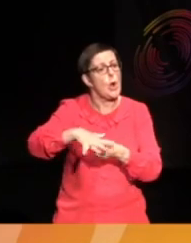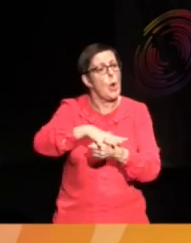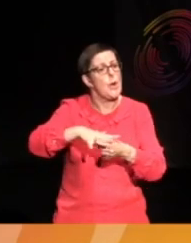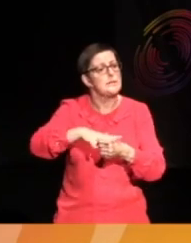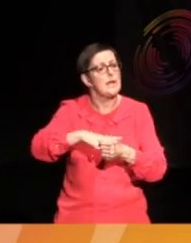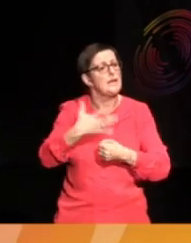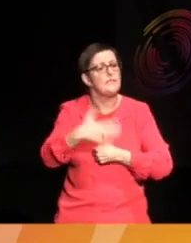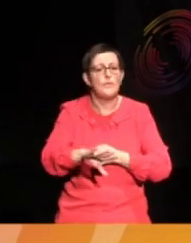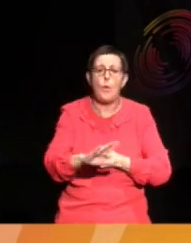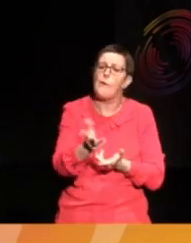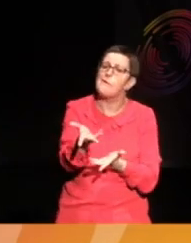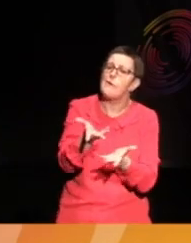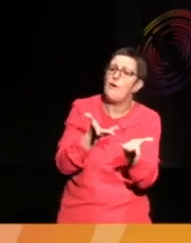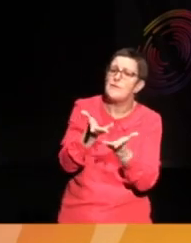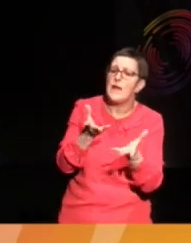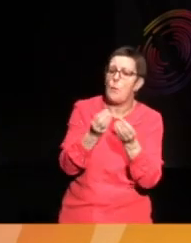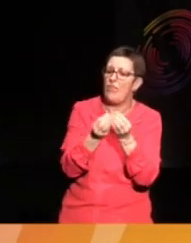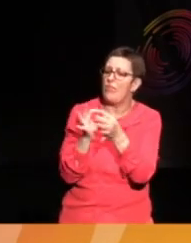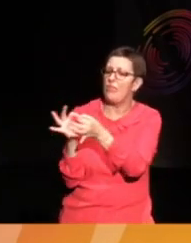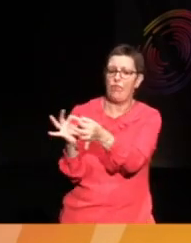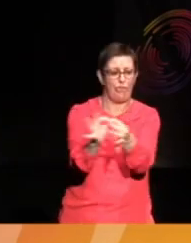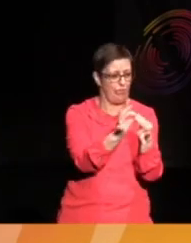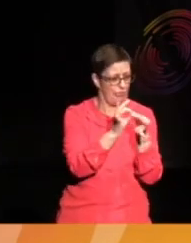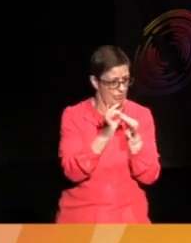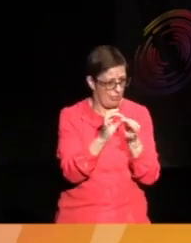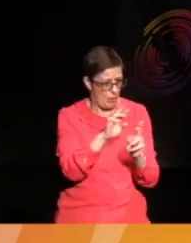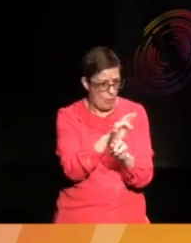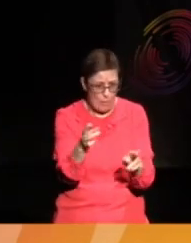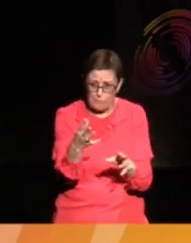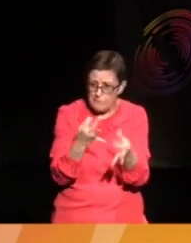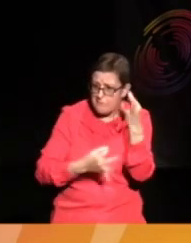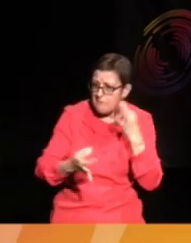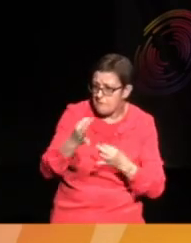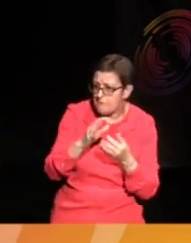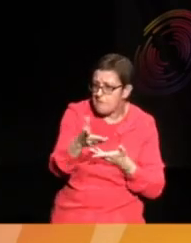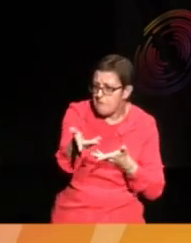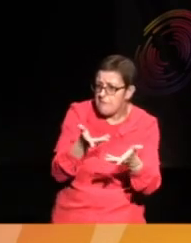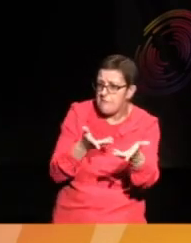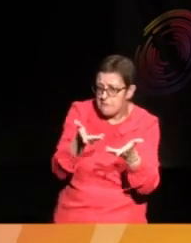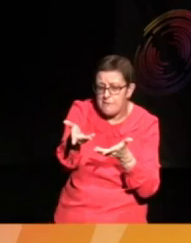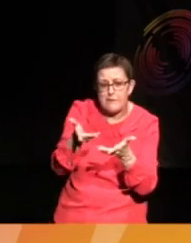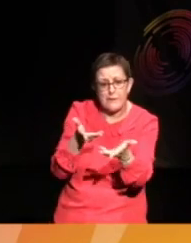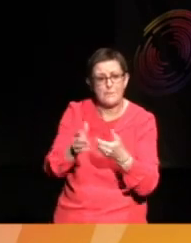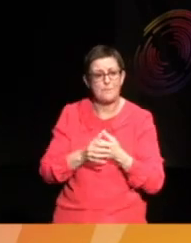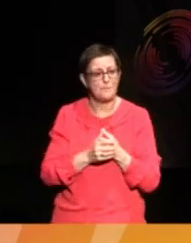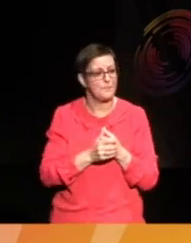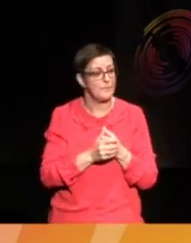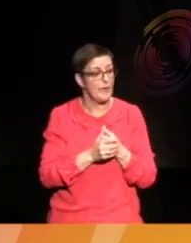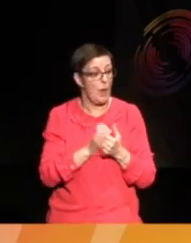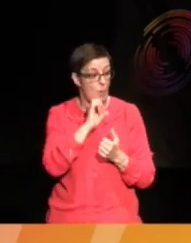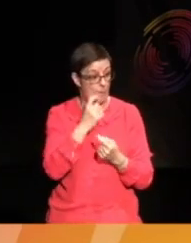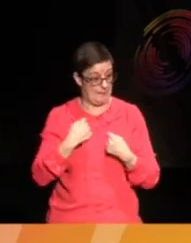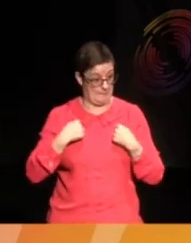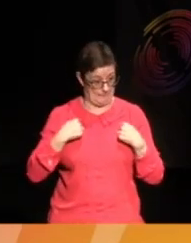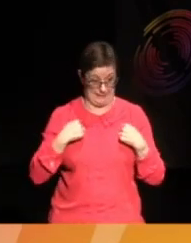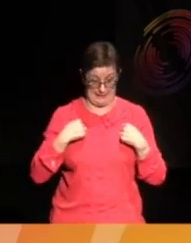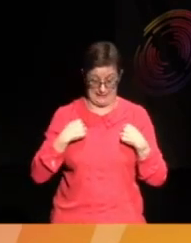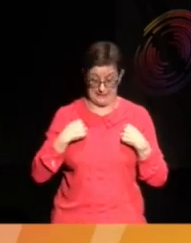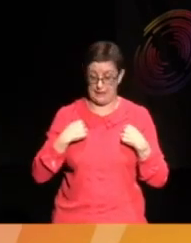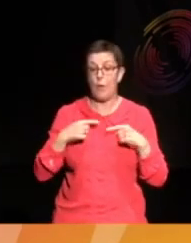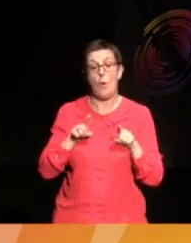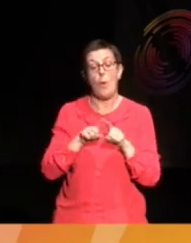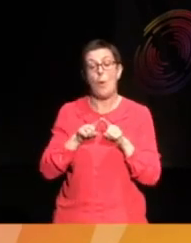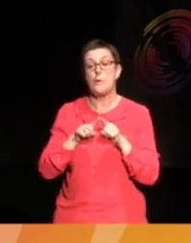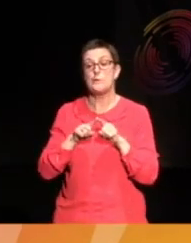conversation together and we really hope with you as well. So there will be me. I will also be